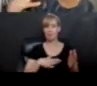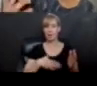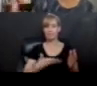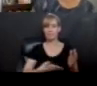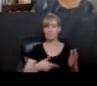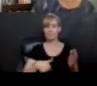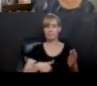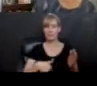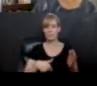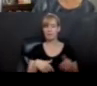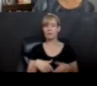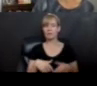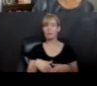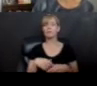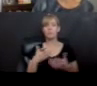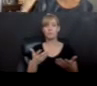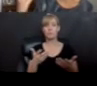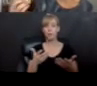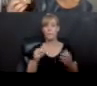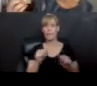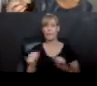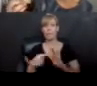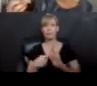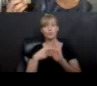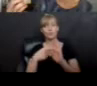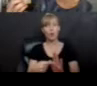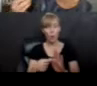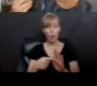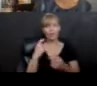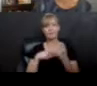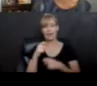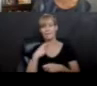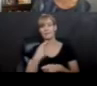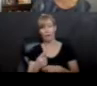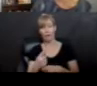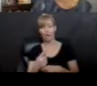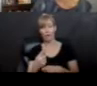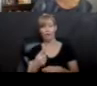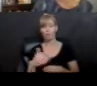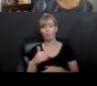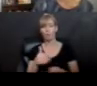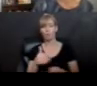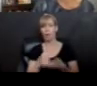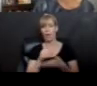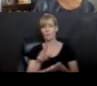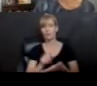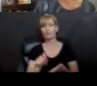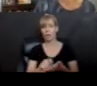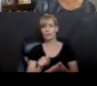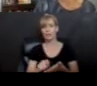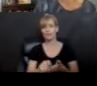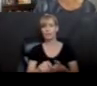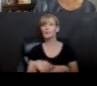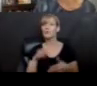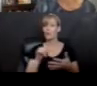So being able to show instead of tell and be really, can really help your writing come to life. So there's your summary